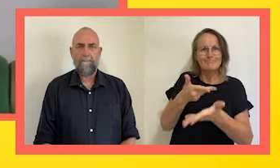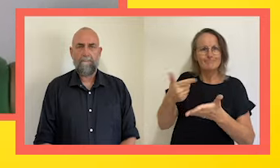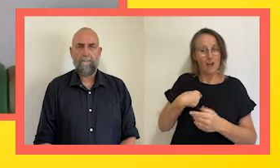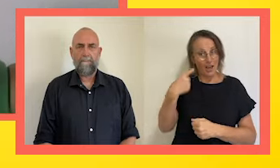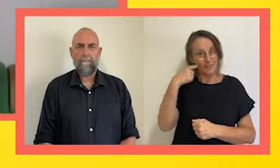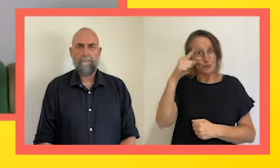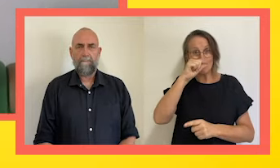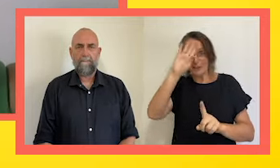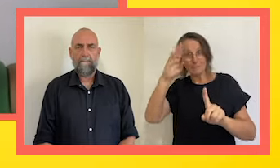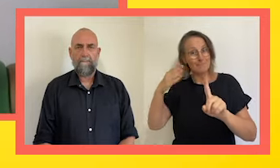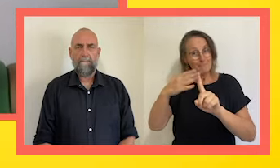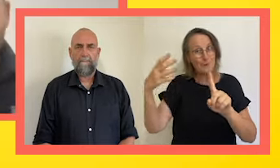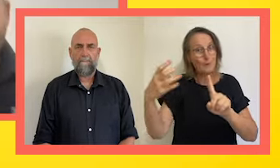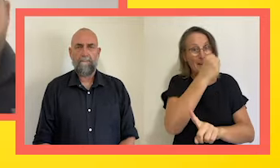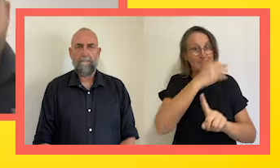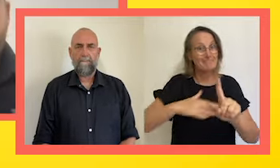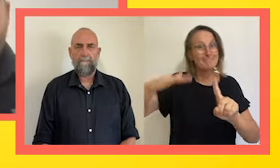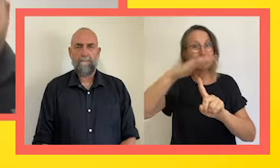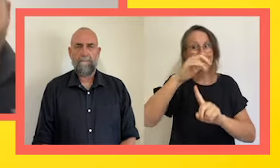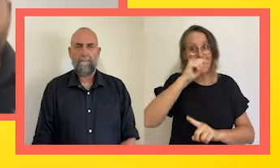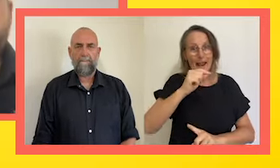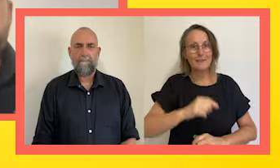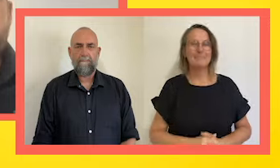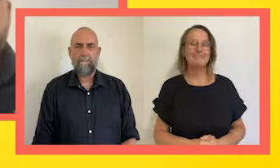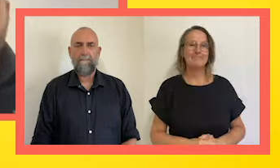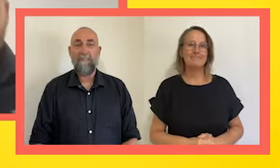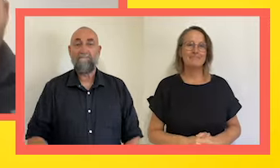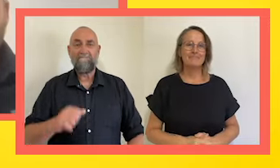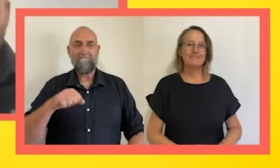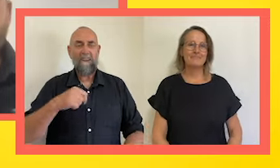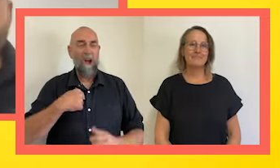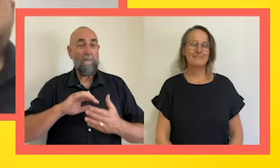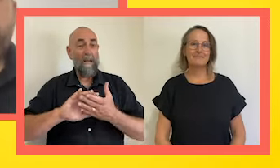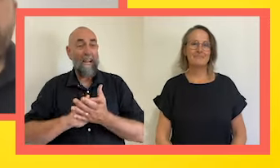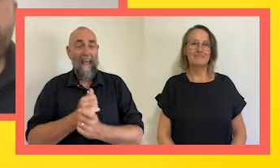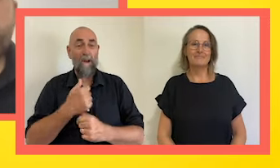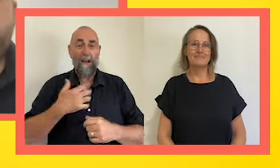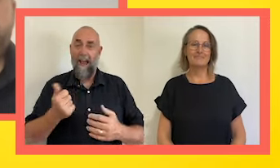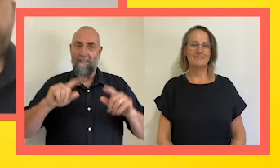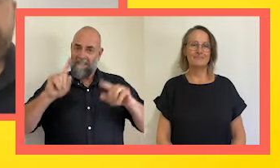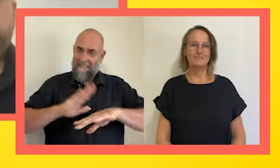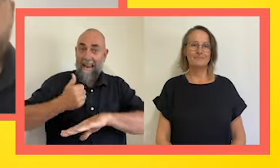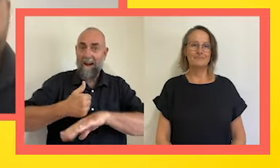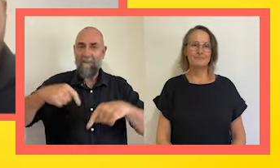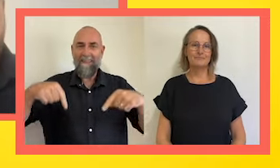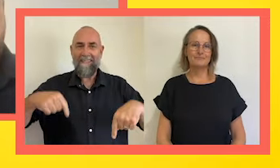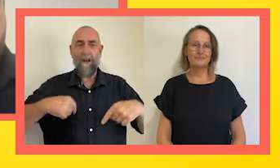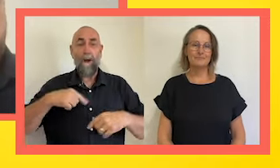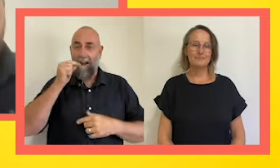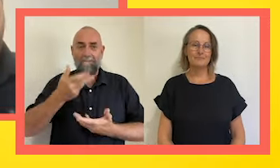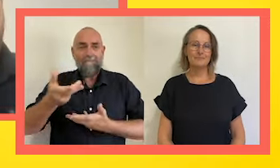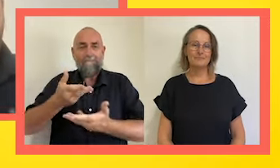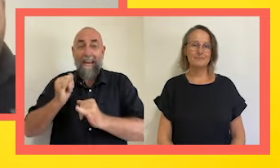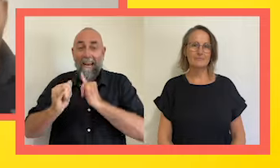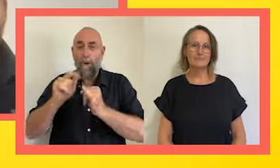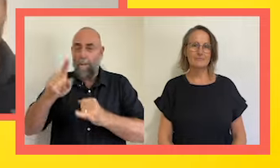do it and I can't wait to watch. Sarah, I love that we've been able to create this space within the Paralympic movement where people have been able to share so much of themselves,